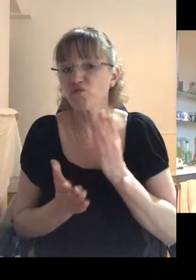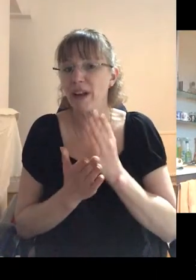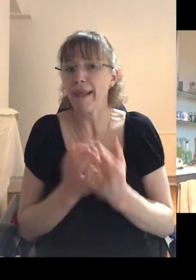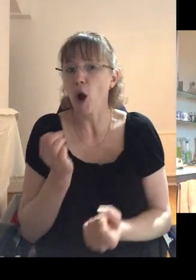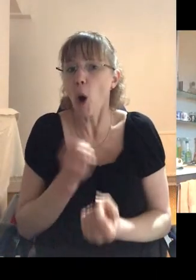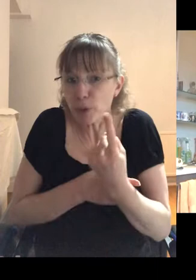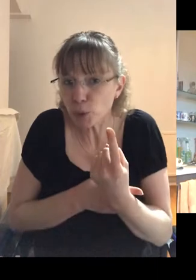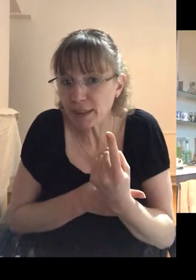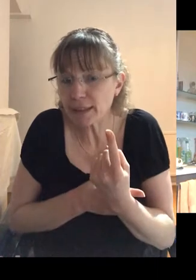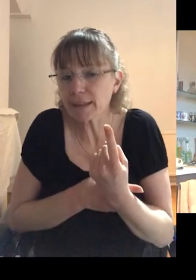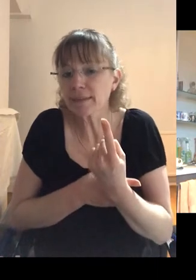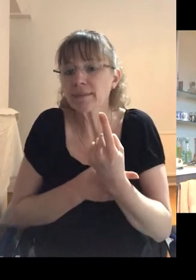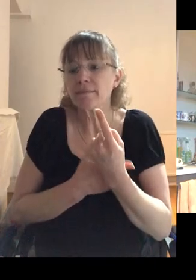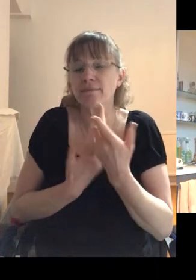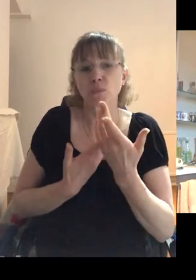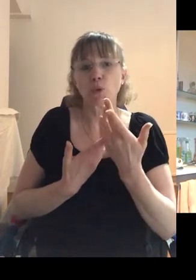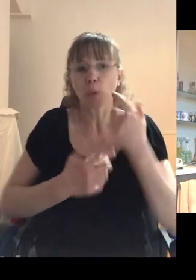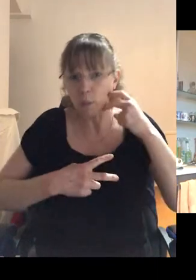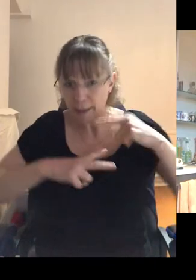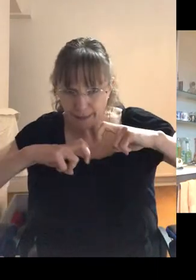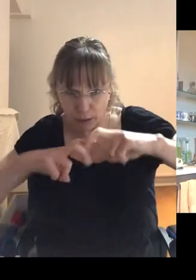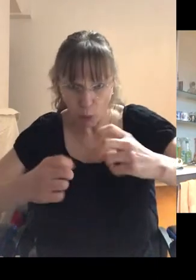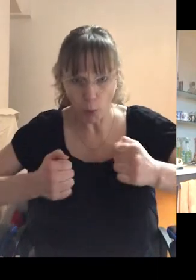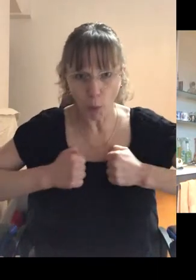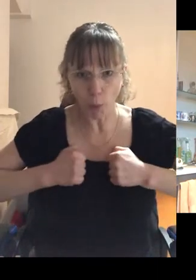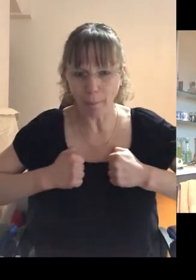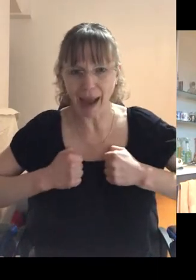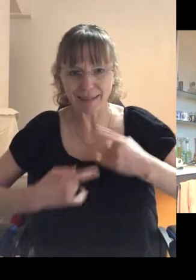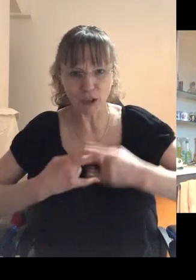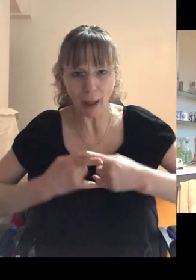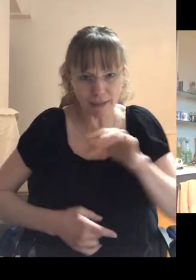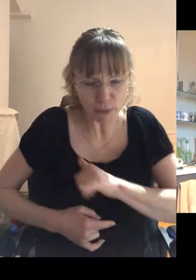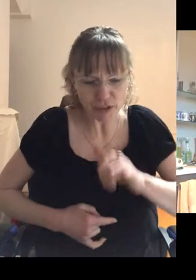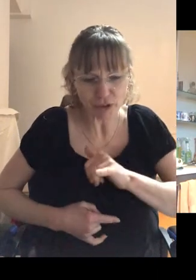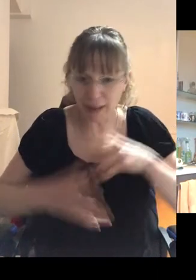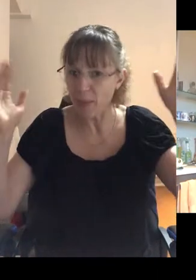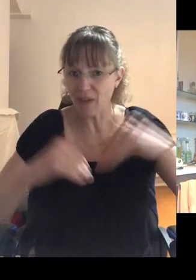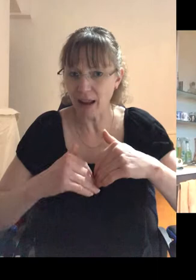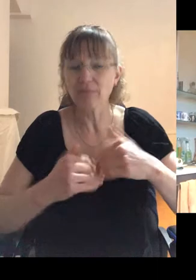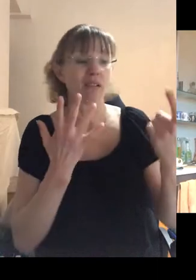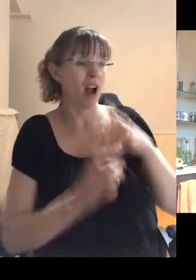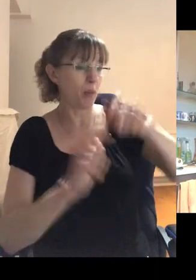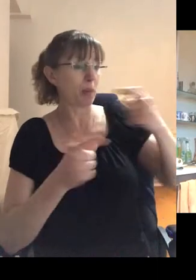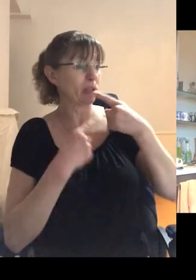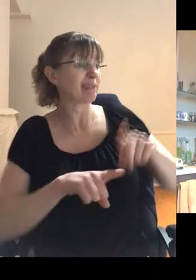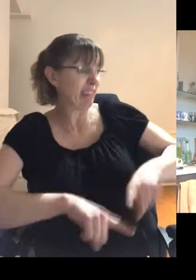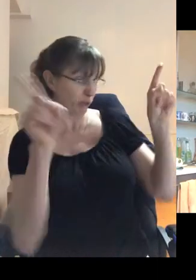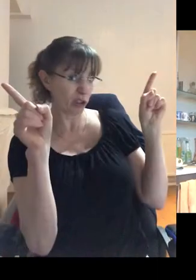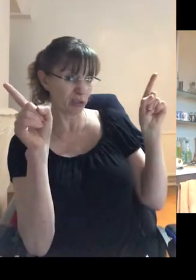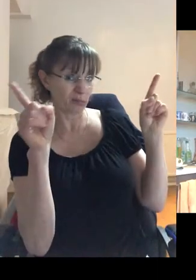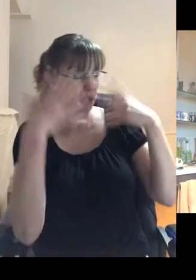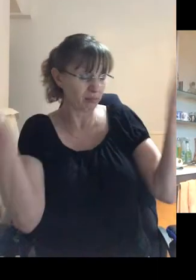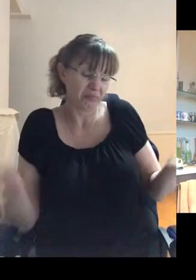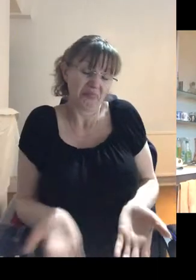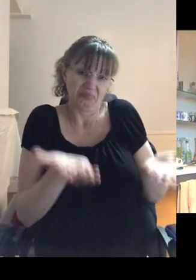opportunity, uh, for me to be able to explore that in the valleys. Um, I know that other people say they did differently and they, they, you know,